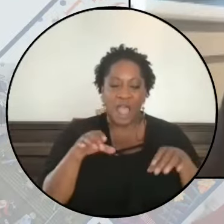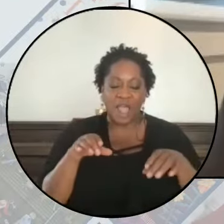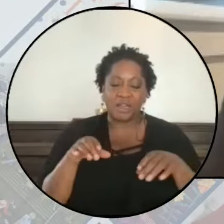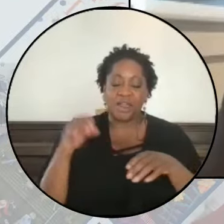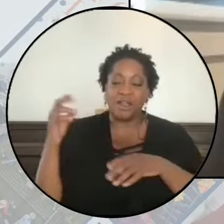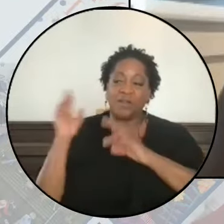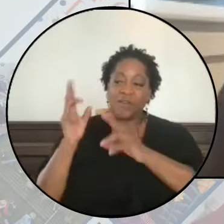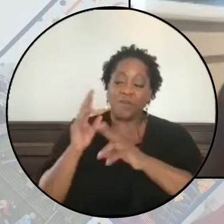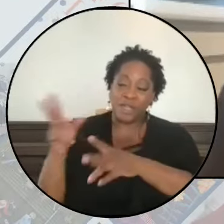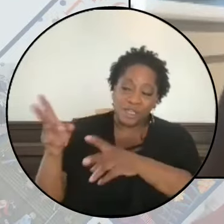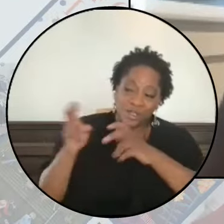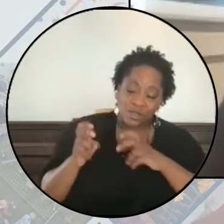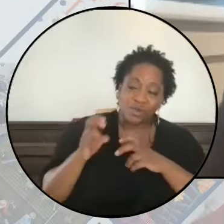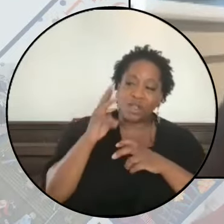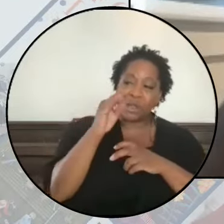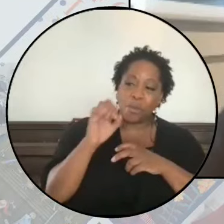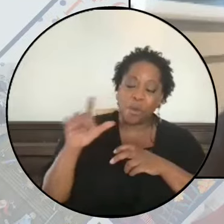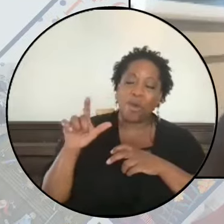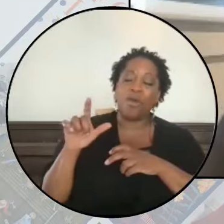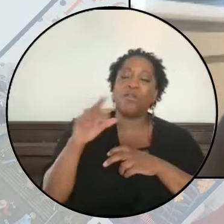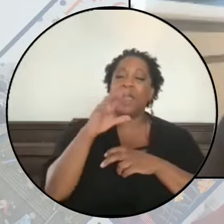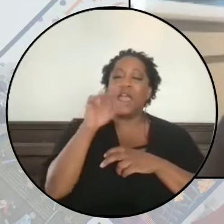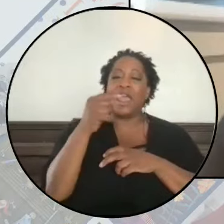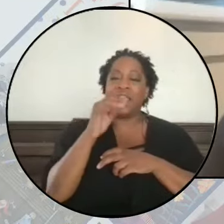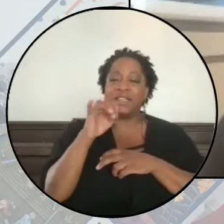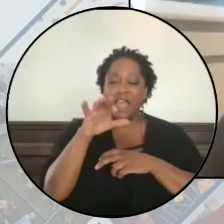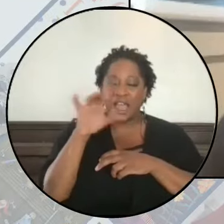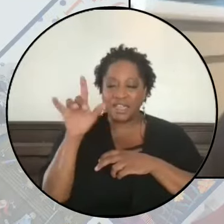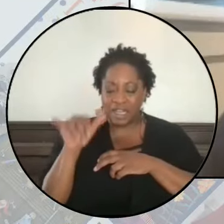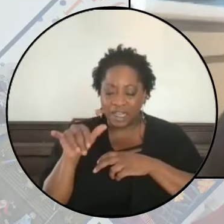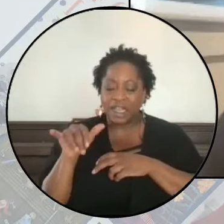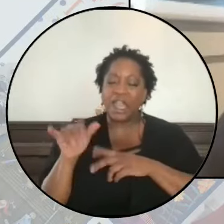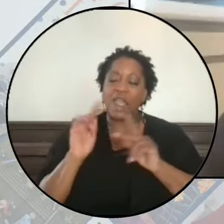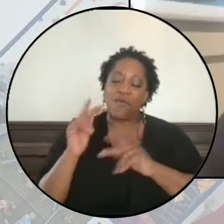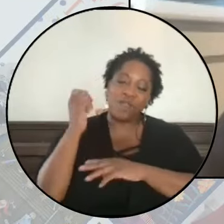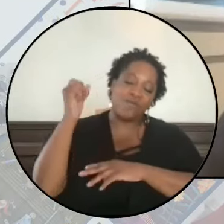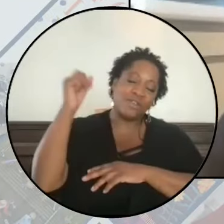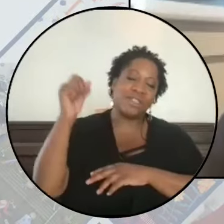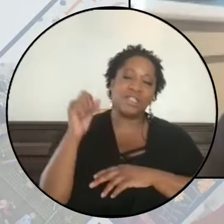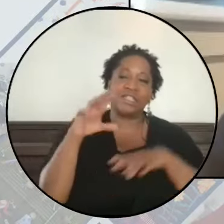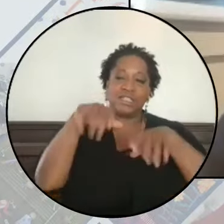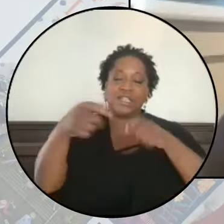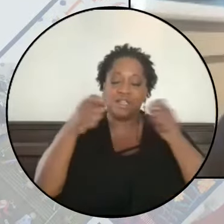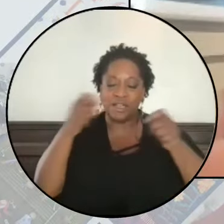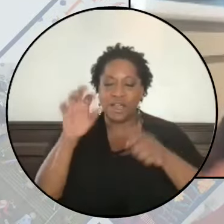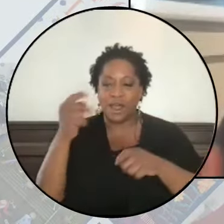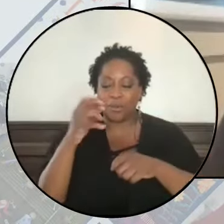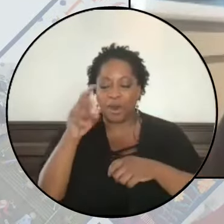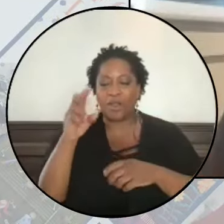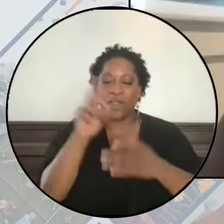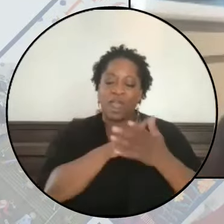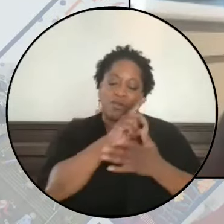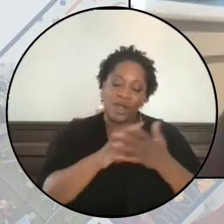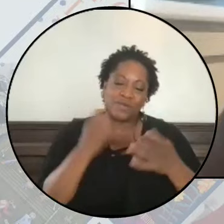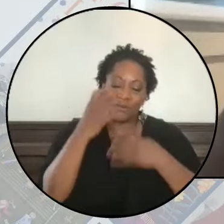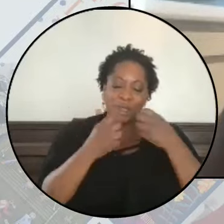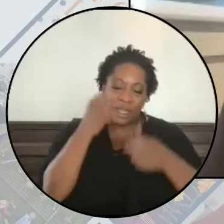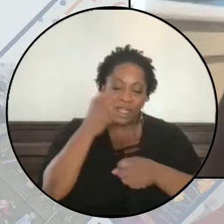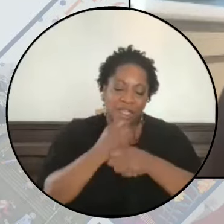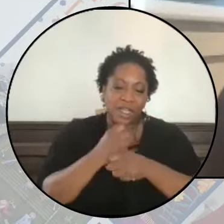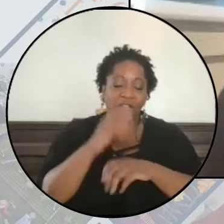histories both morally and tactically as our people have resisted empire and militarism and apartheid and racism for centuries.